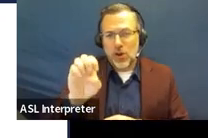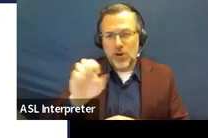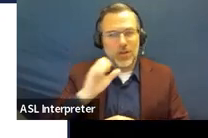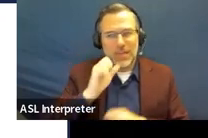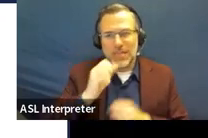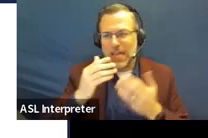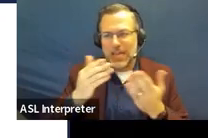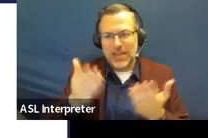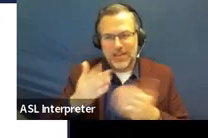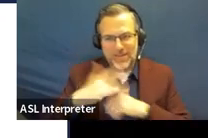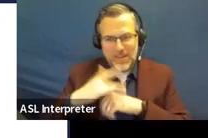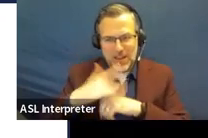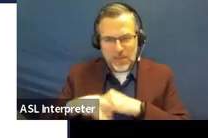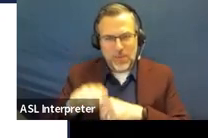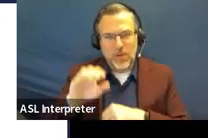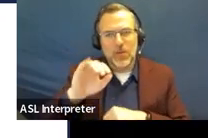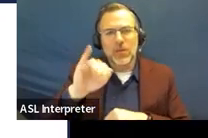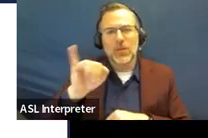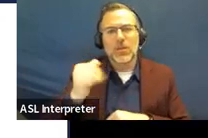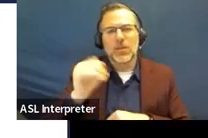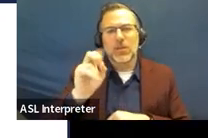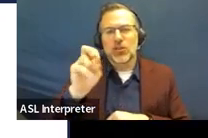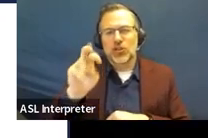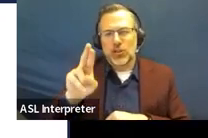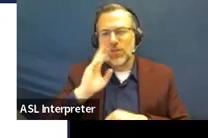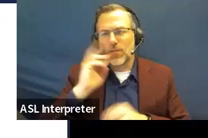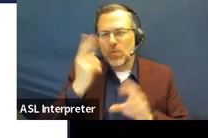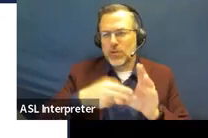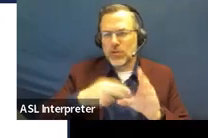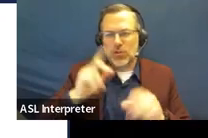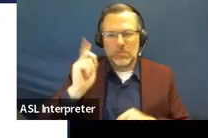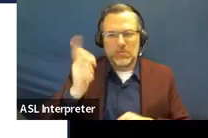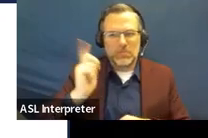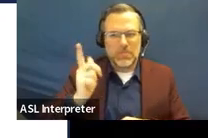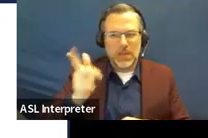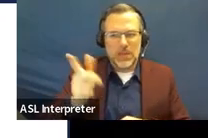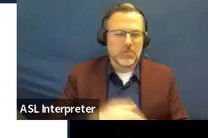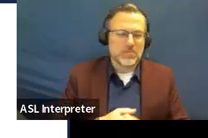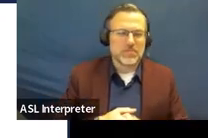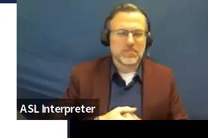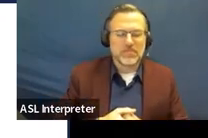popping on later, but they're also part of our supervision monitoring and support team.